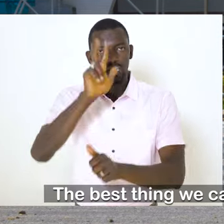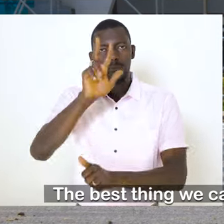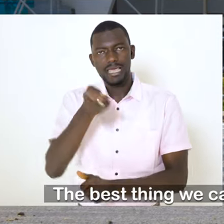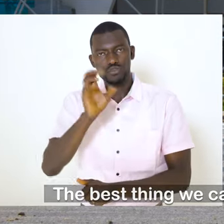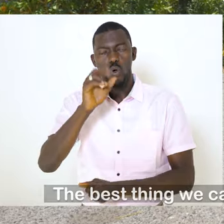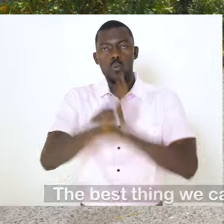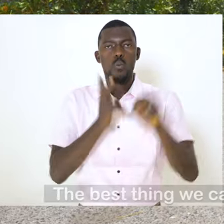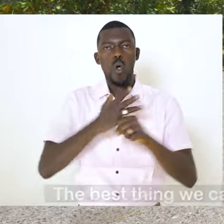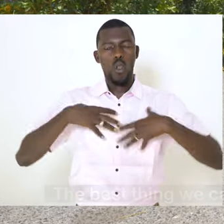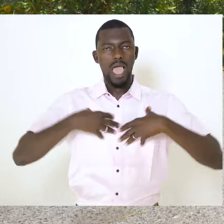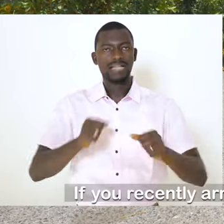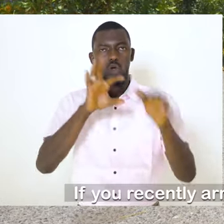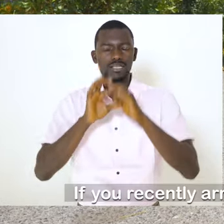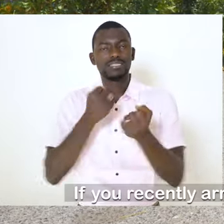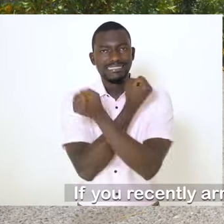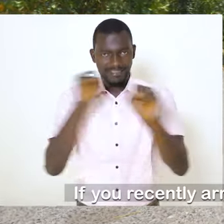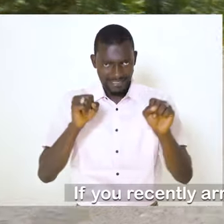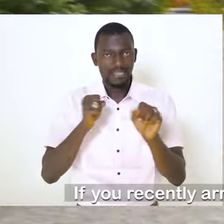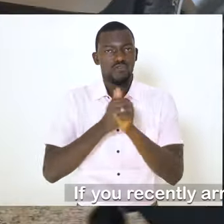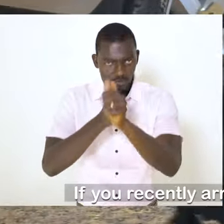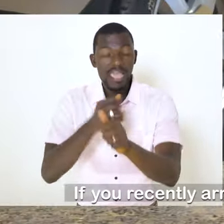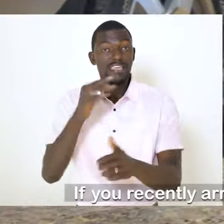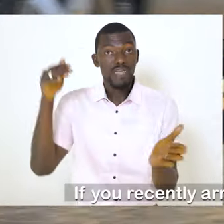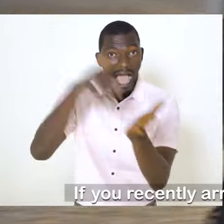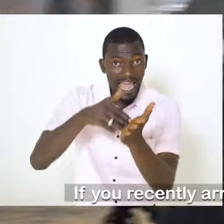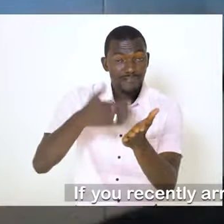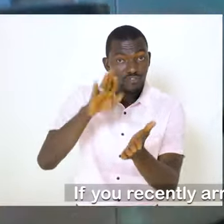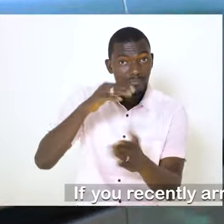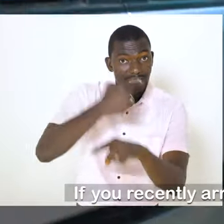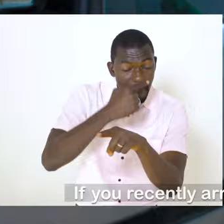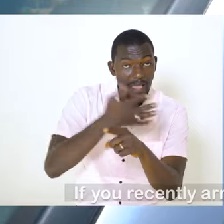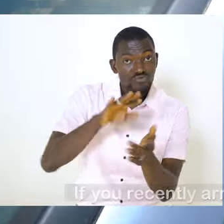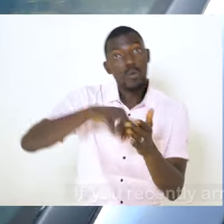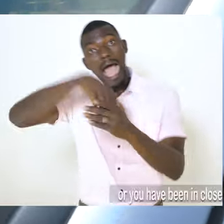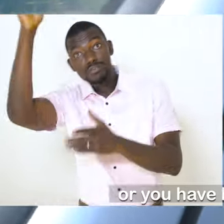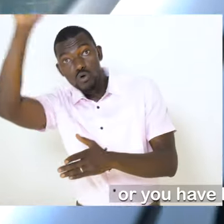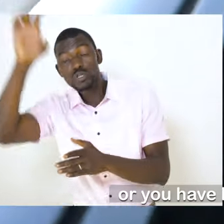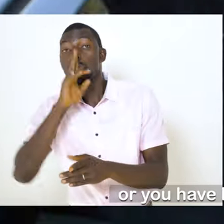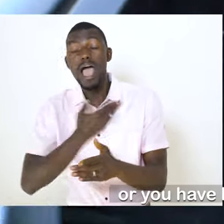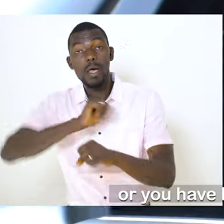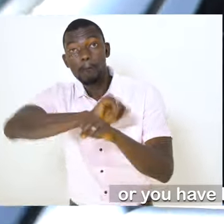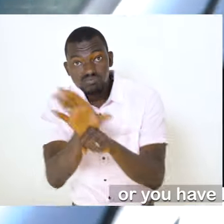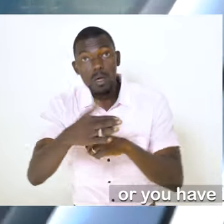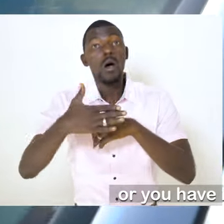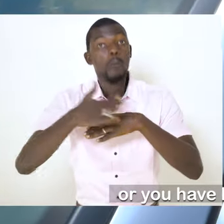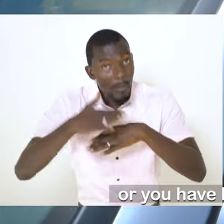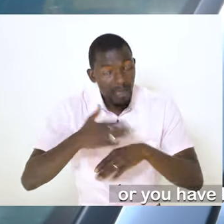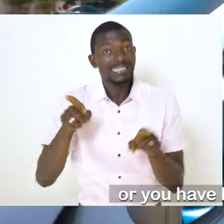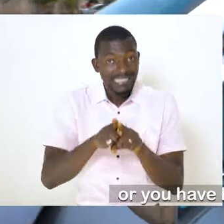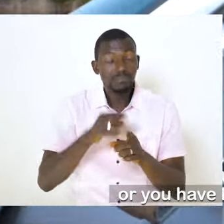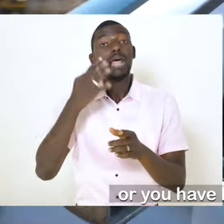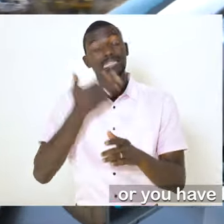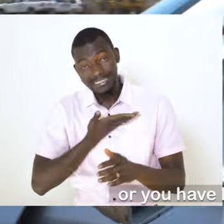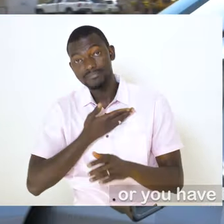Organization's safety precaution. If you recently arrived from a country with widespread community transmission or you have been in close contact with a